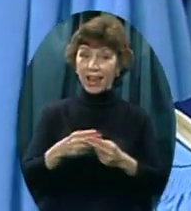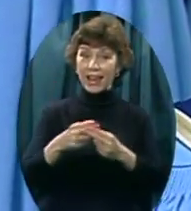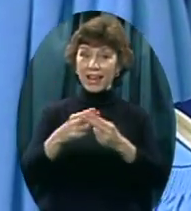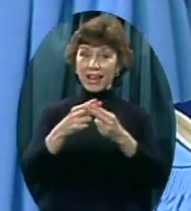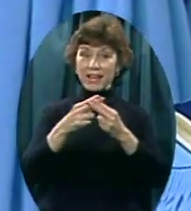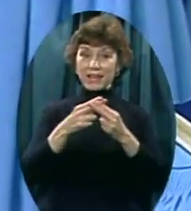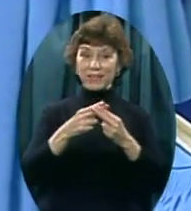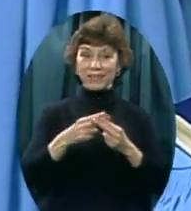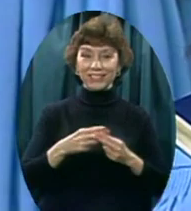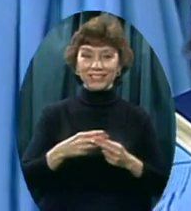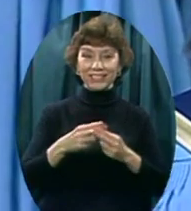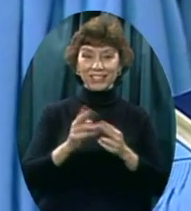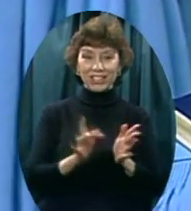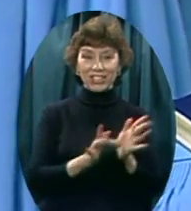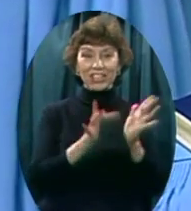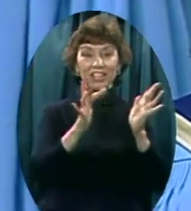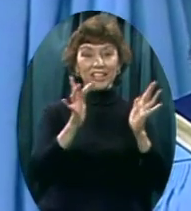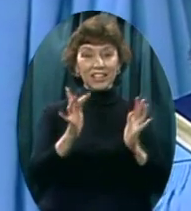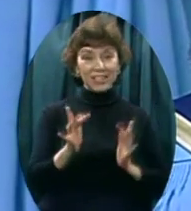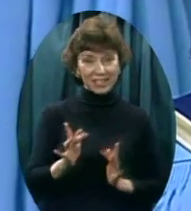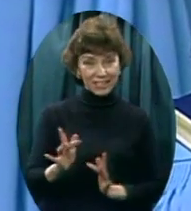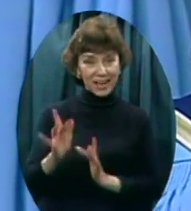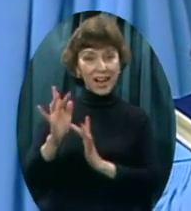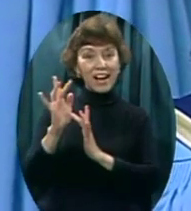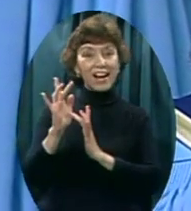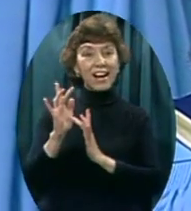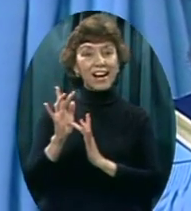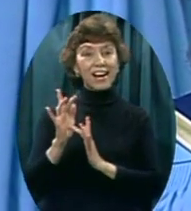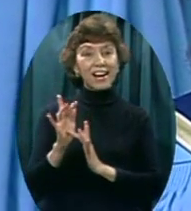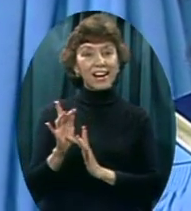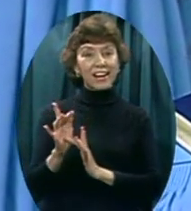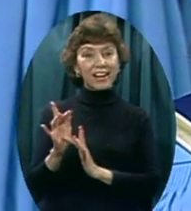Jesus.